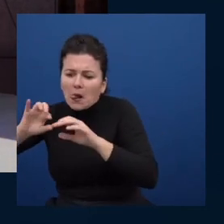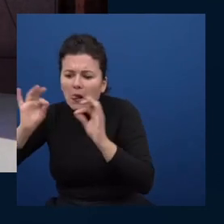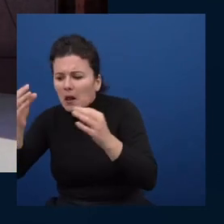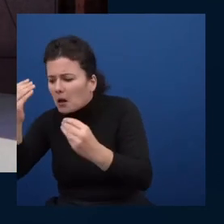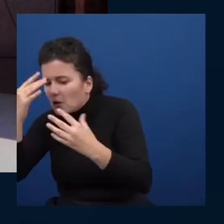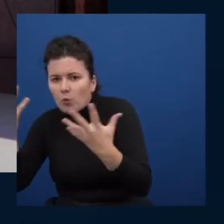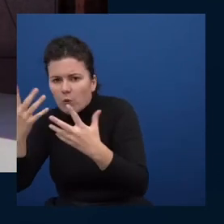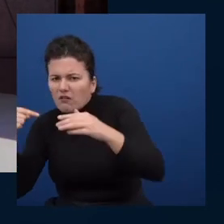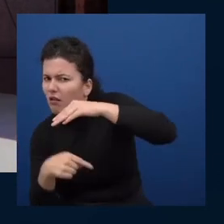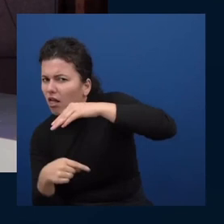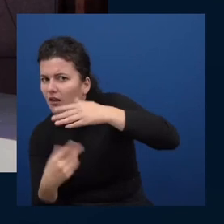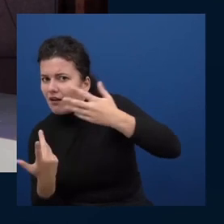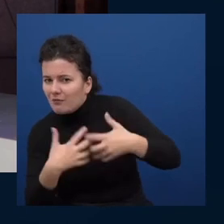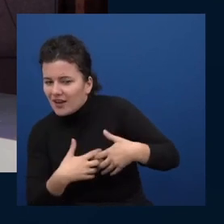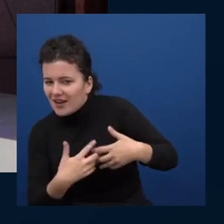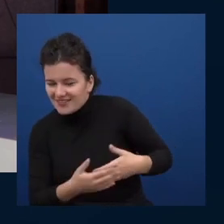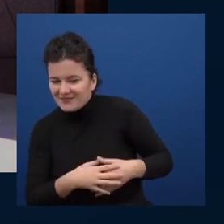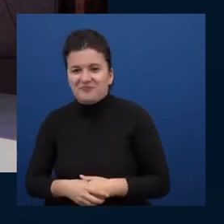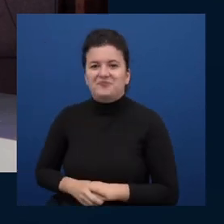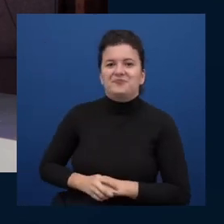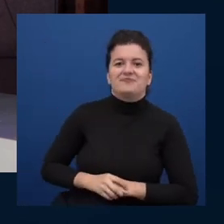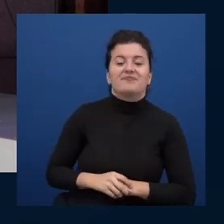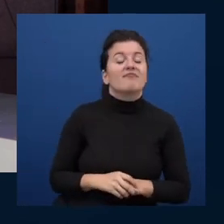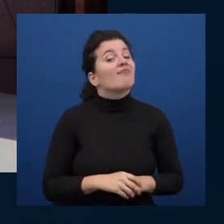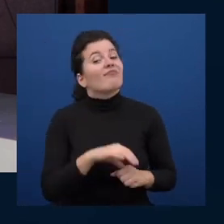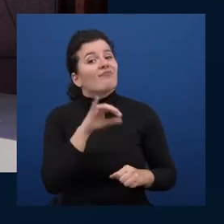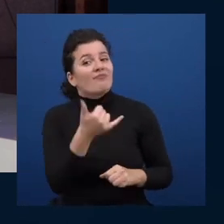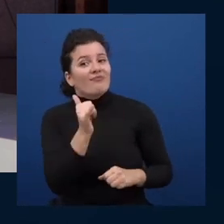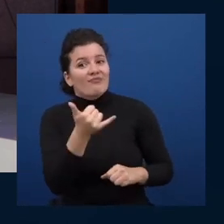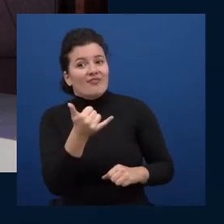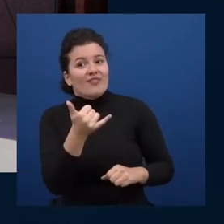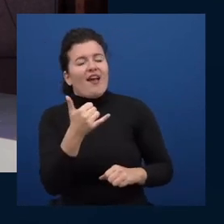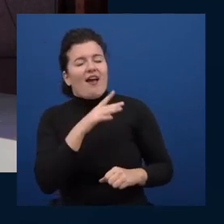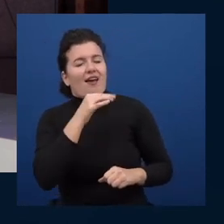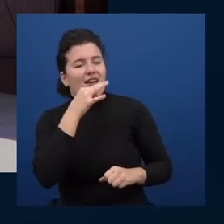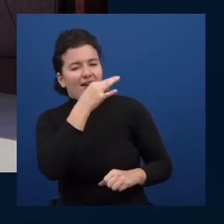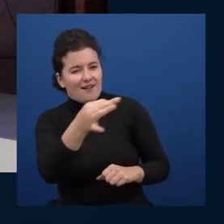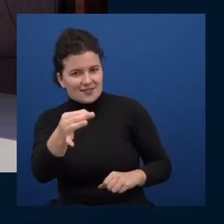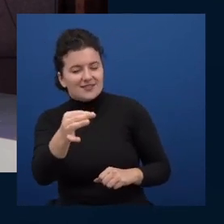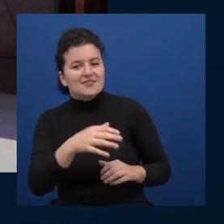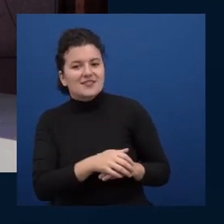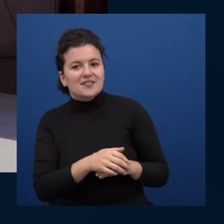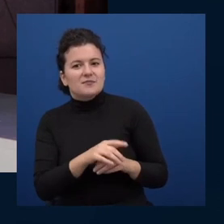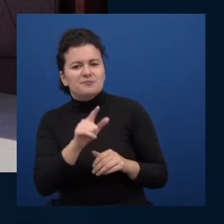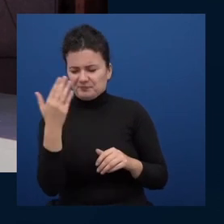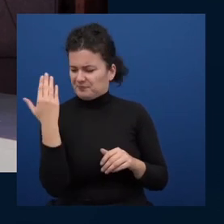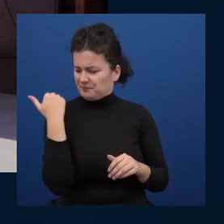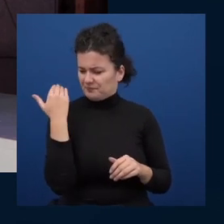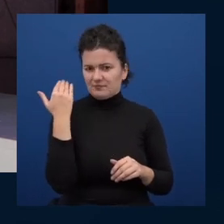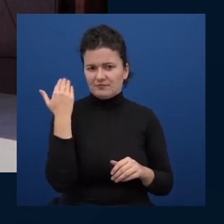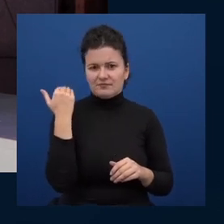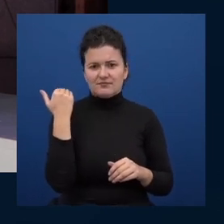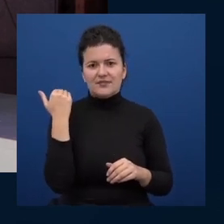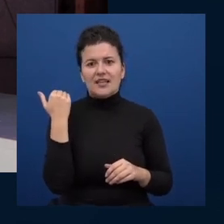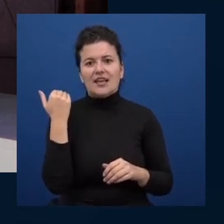and um uh well i have a follow-up question but that's um a couple of days back there was a green conf on